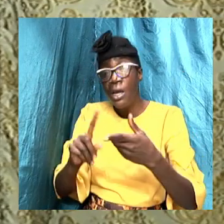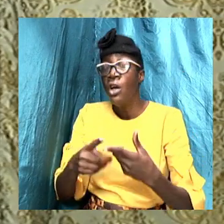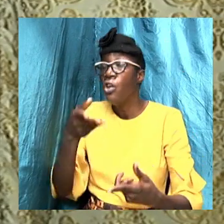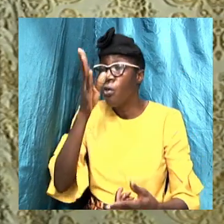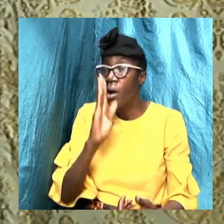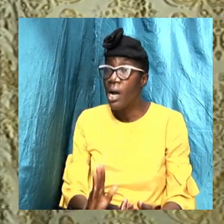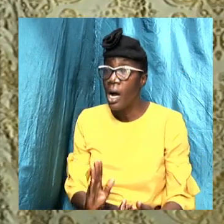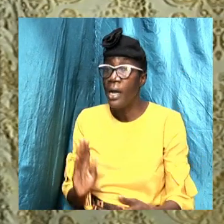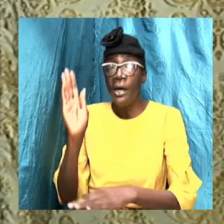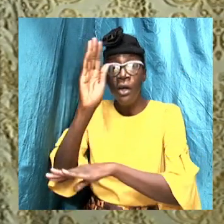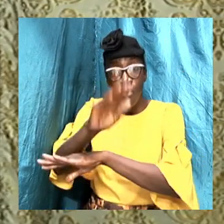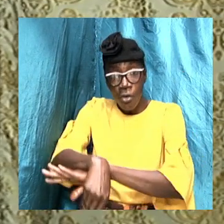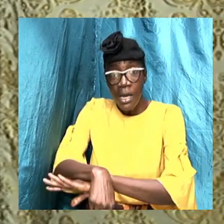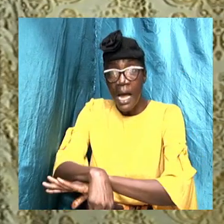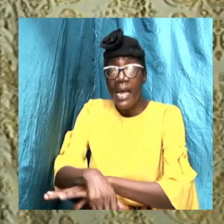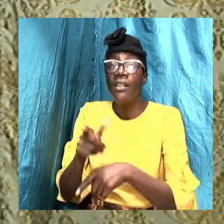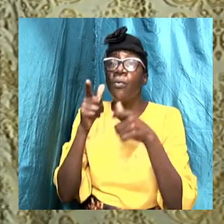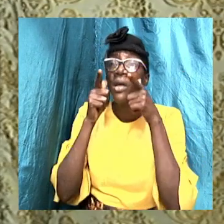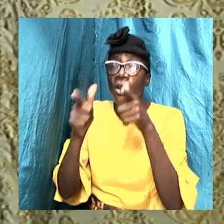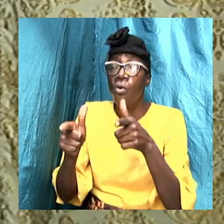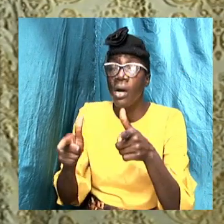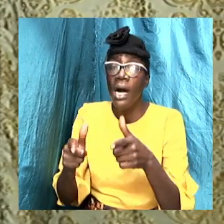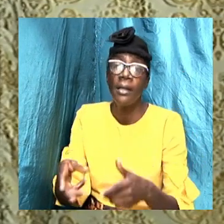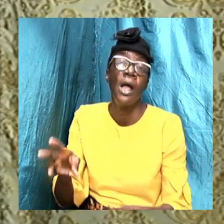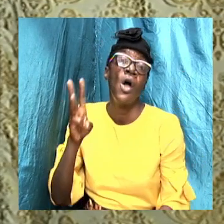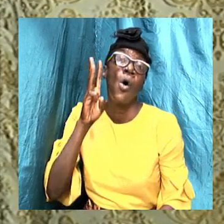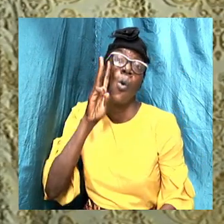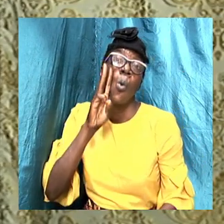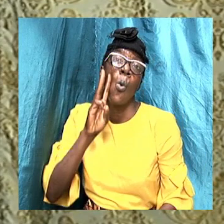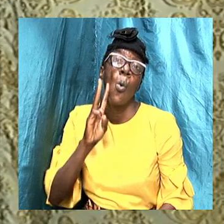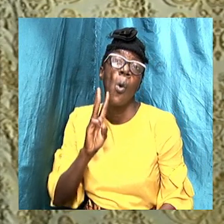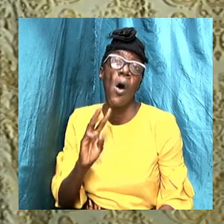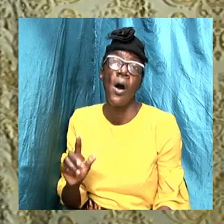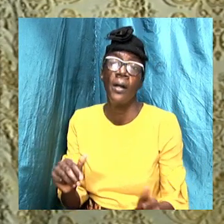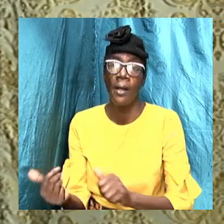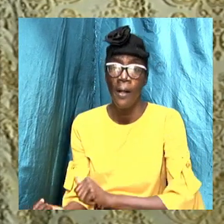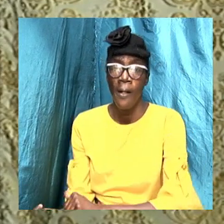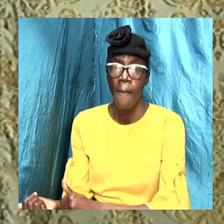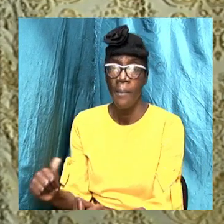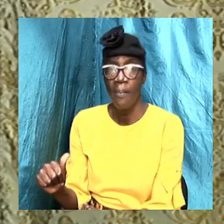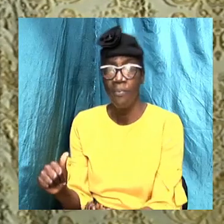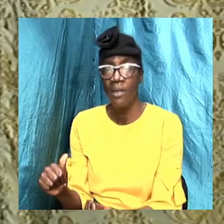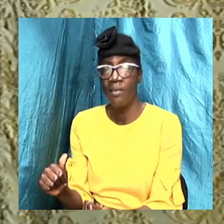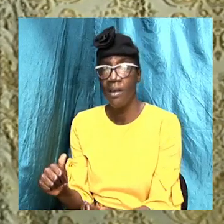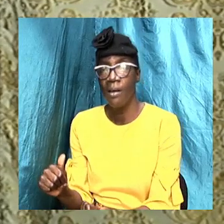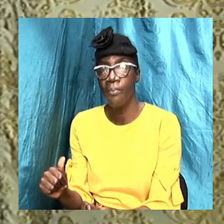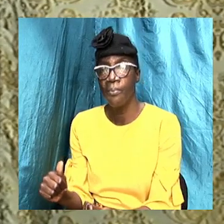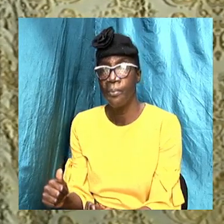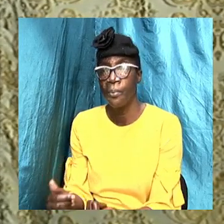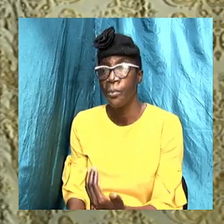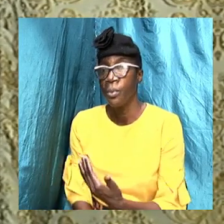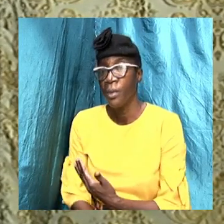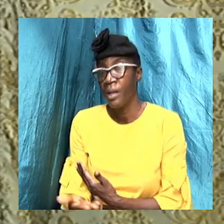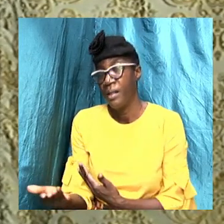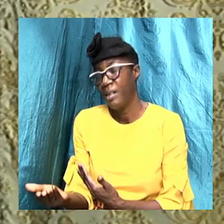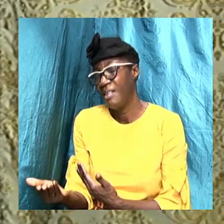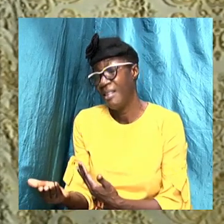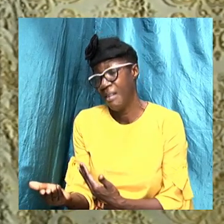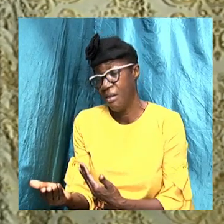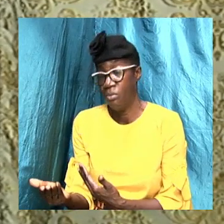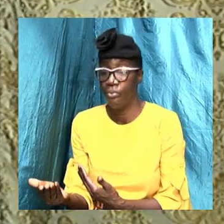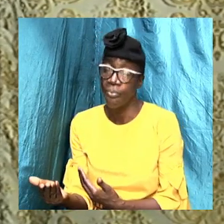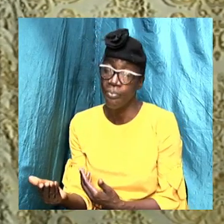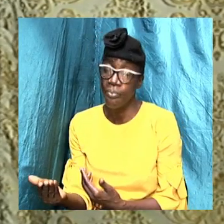So tonight now we look at water baptism. Amen. And this is a very sticky topic.